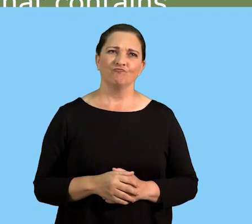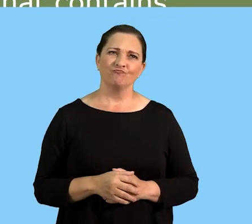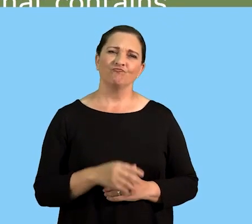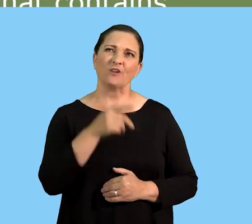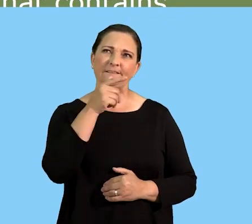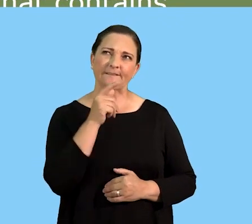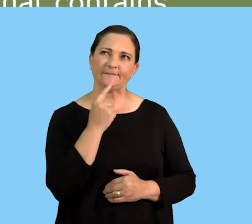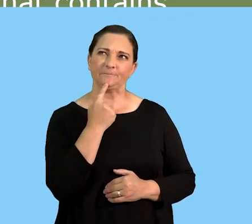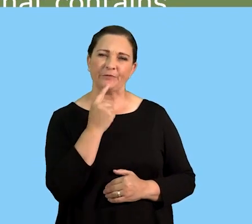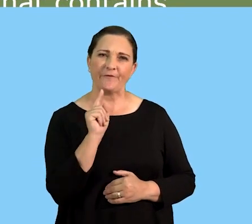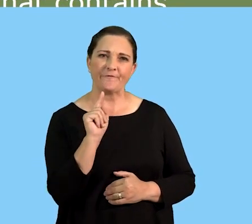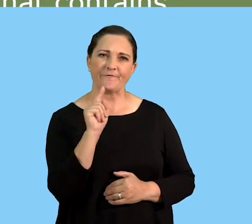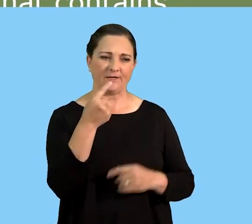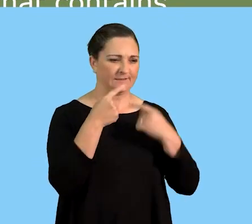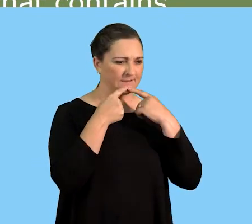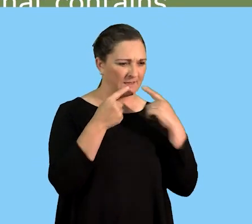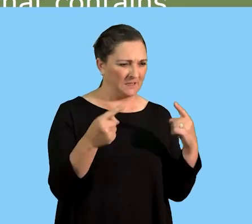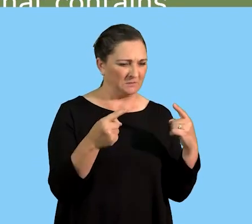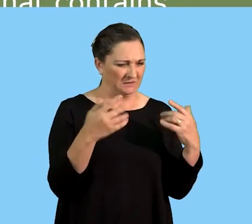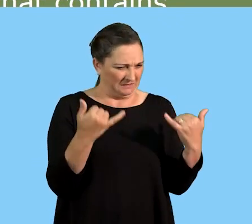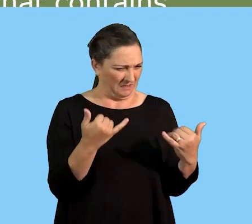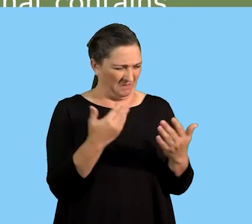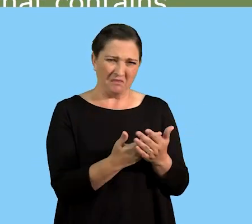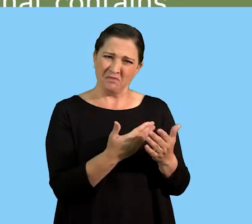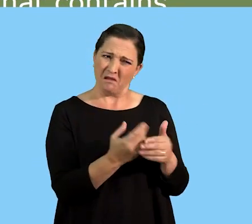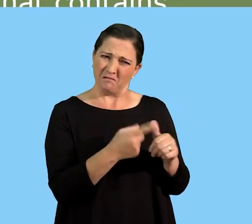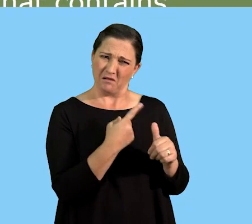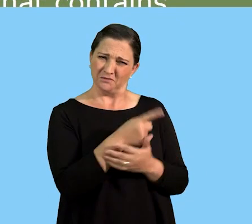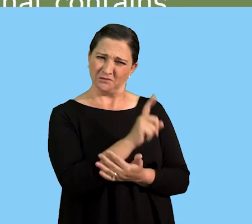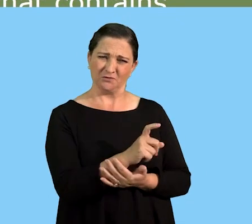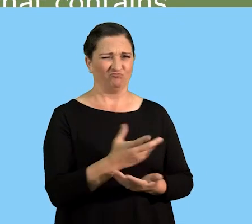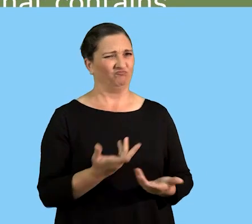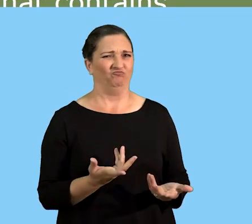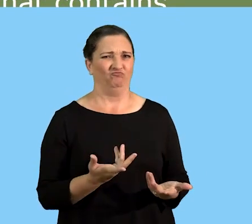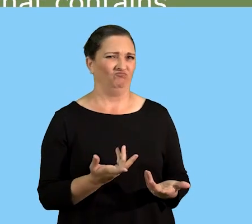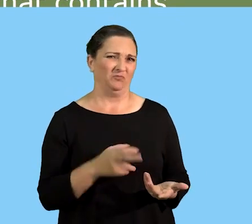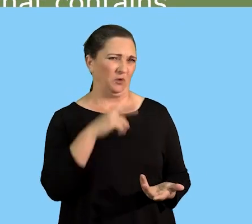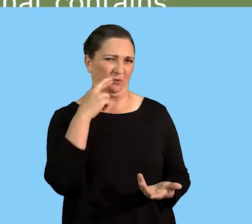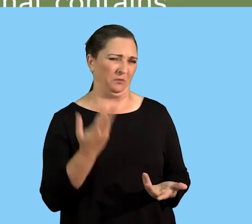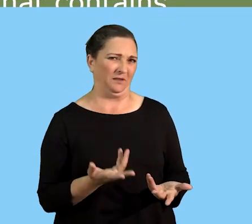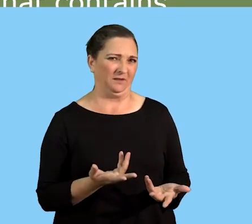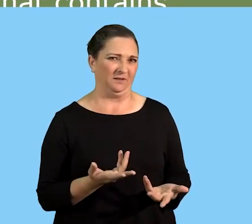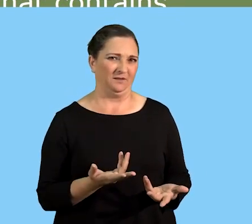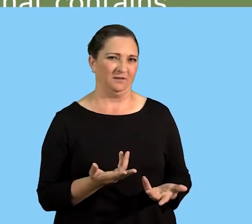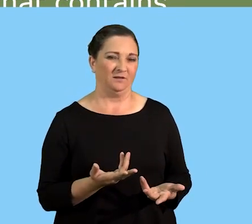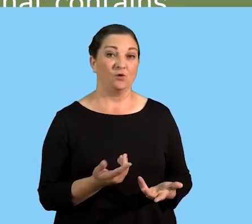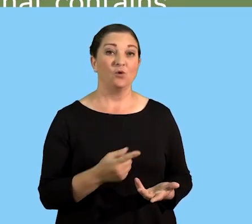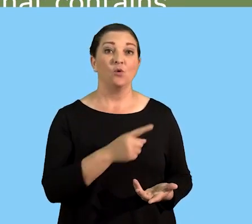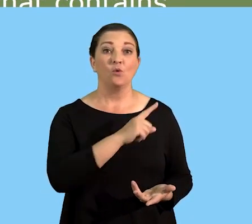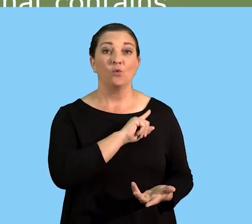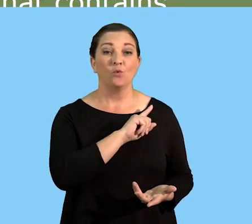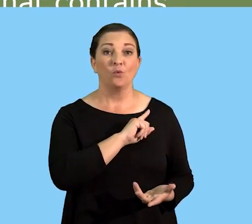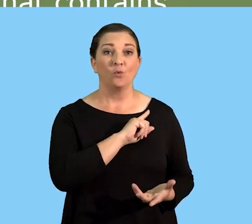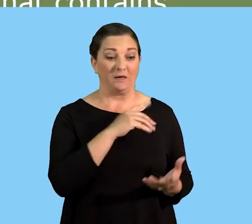will note to say that the first statement does not really answer our question, because it is simply